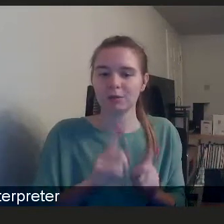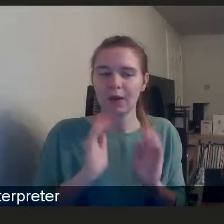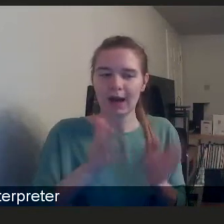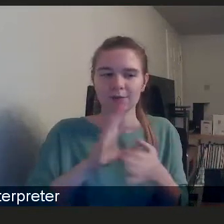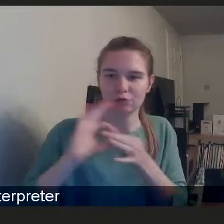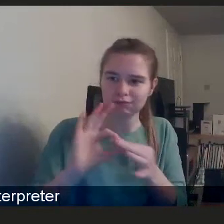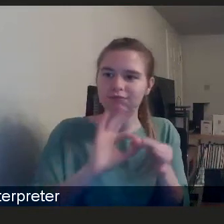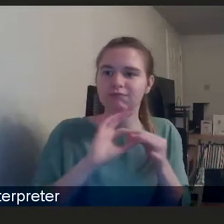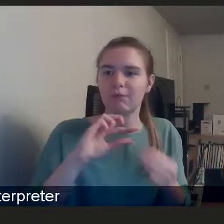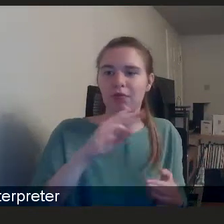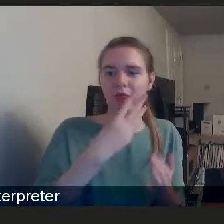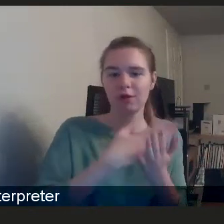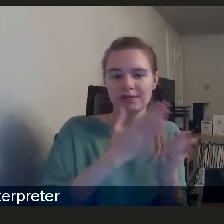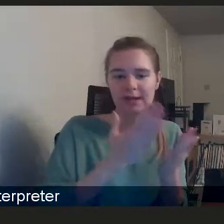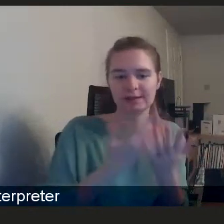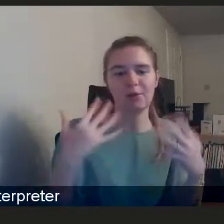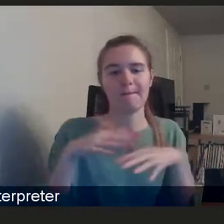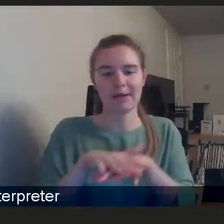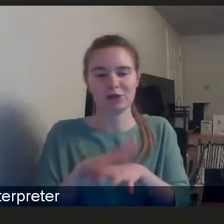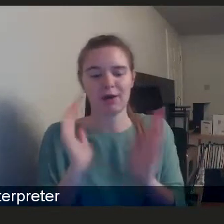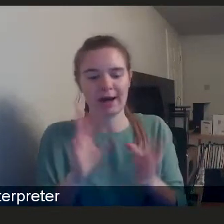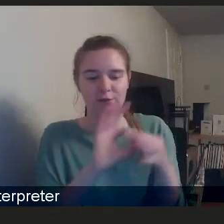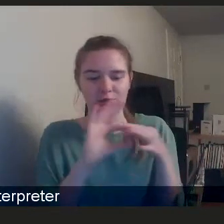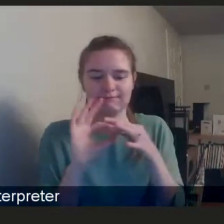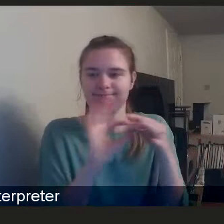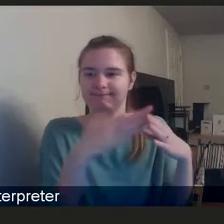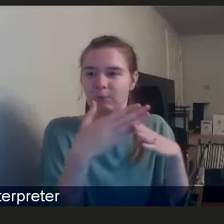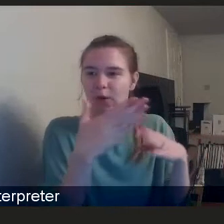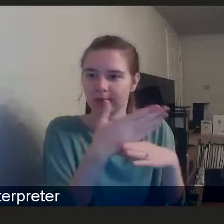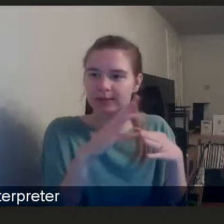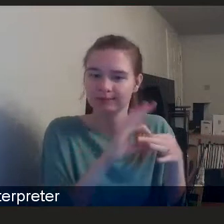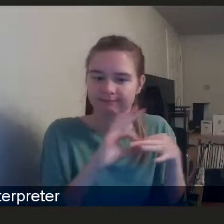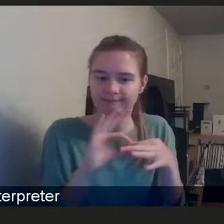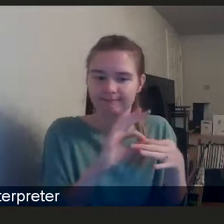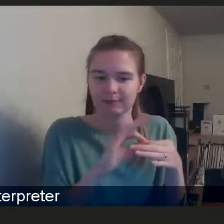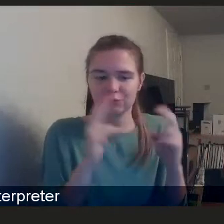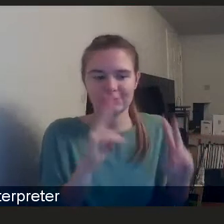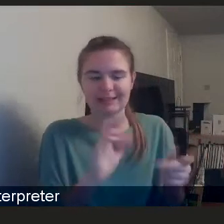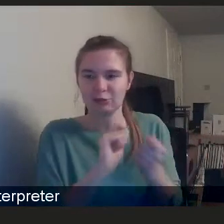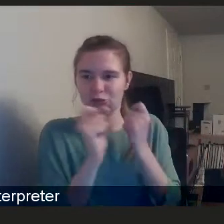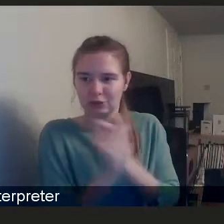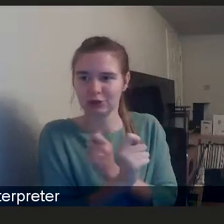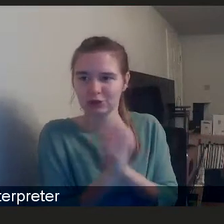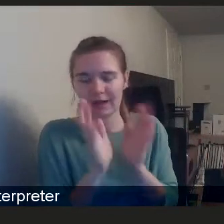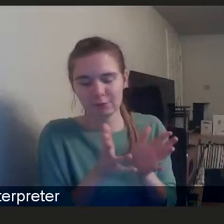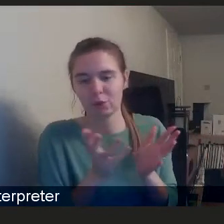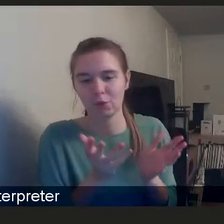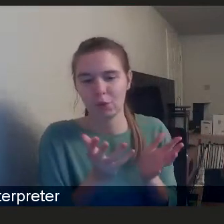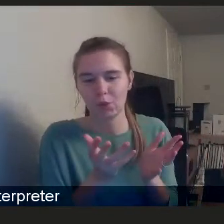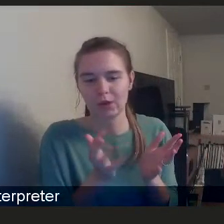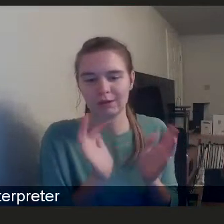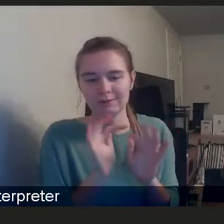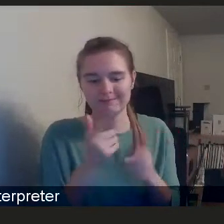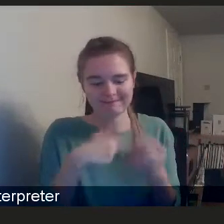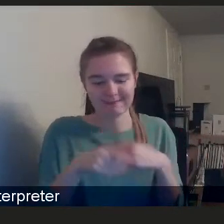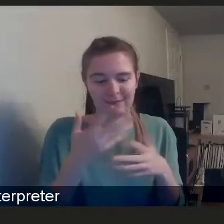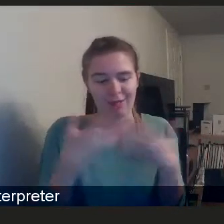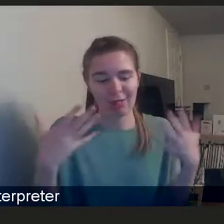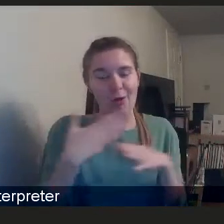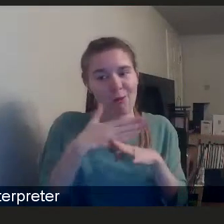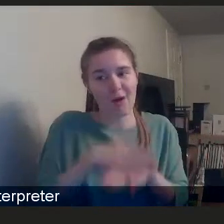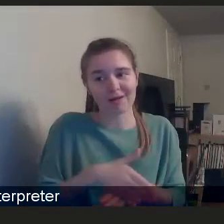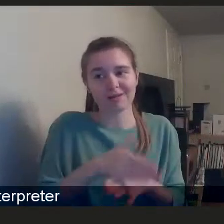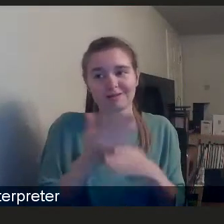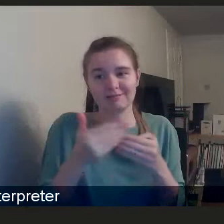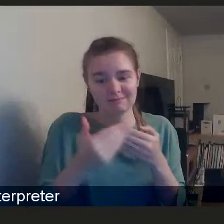within the third sector and the mainstream to really kind of begin to effect some change here. We've got a lot of work to do, a lot of